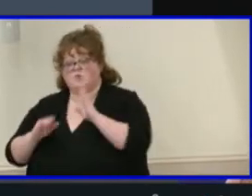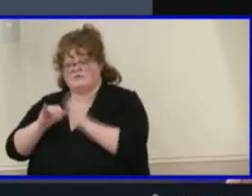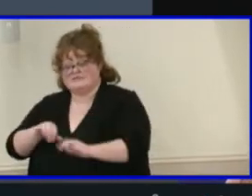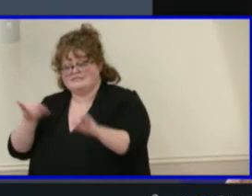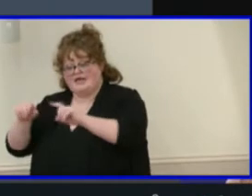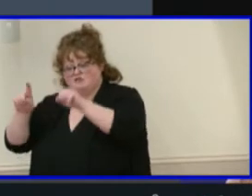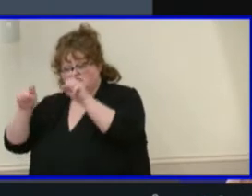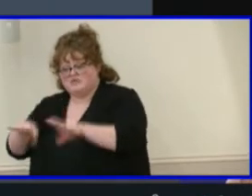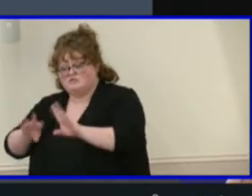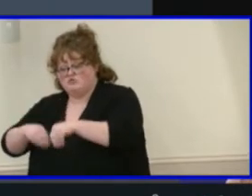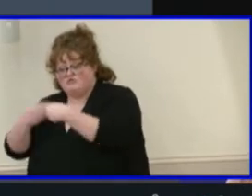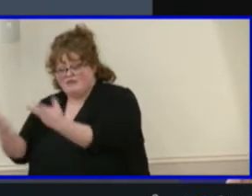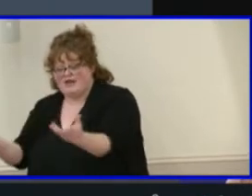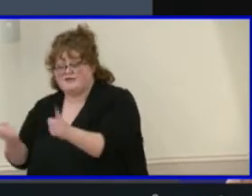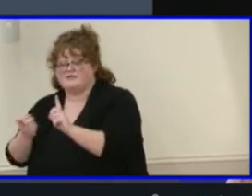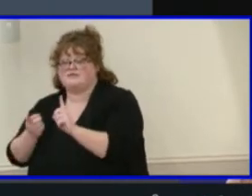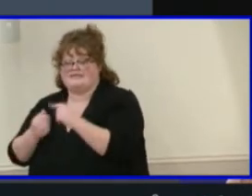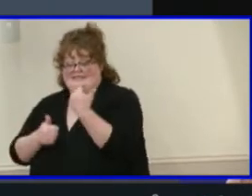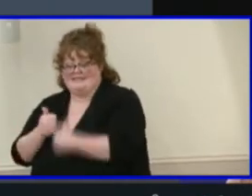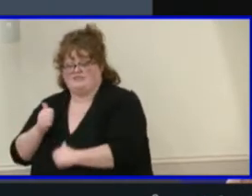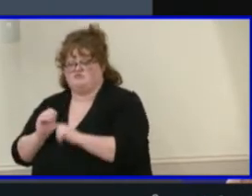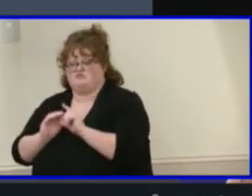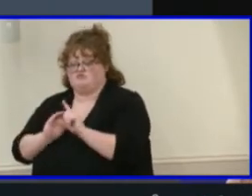HCPS students per grade level.